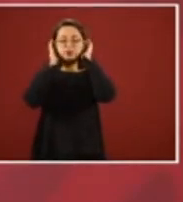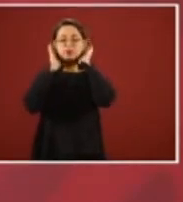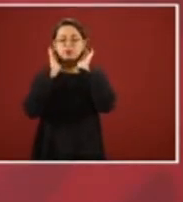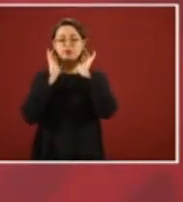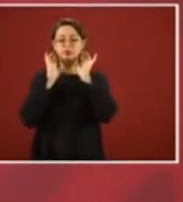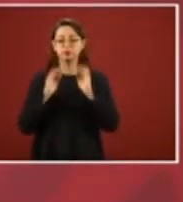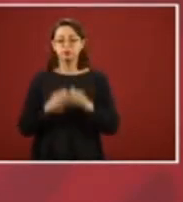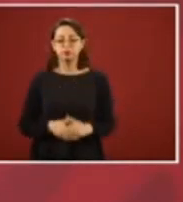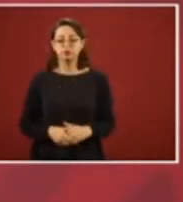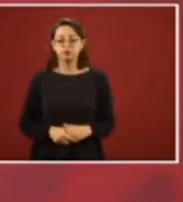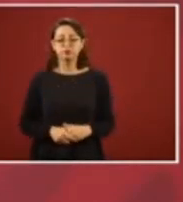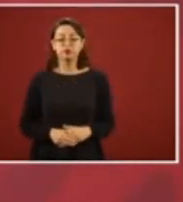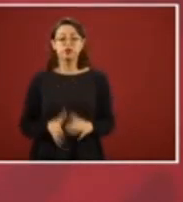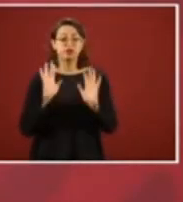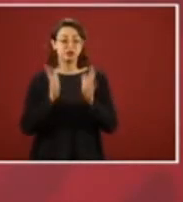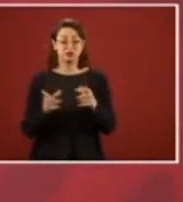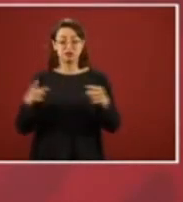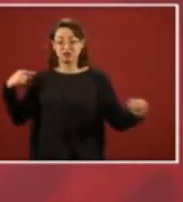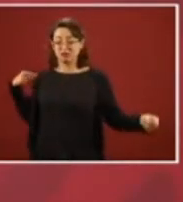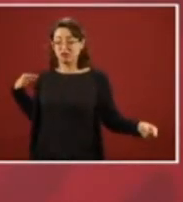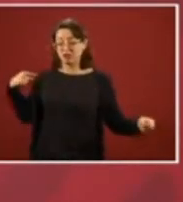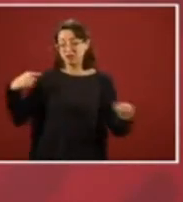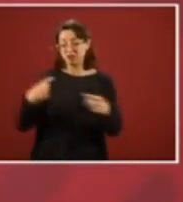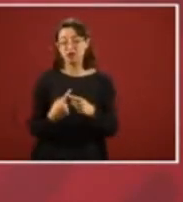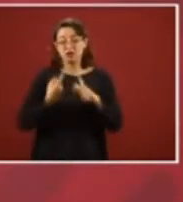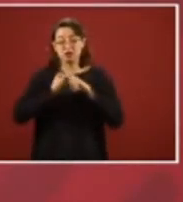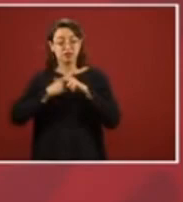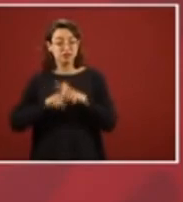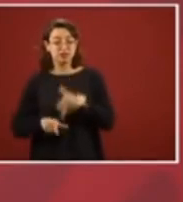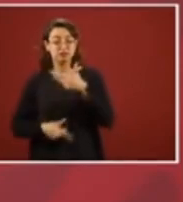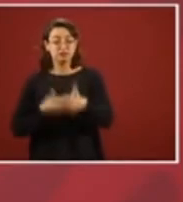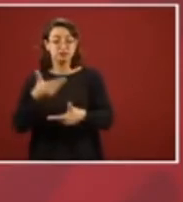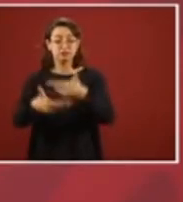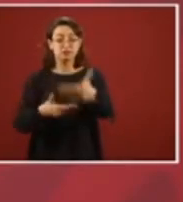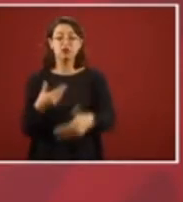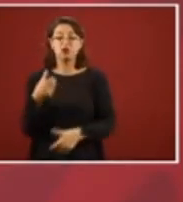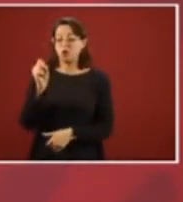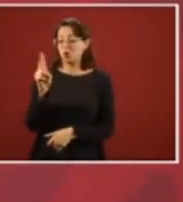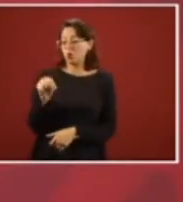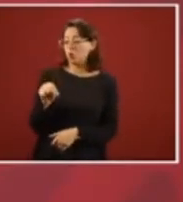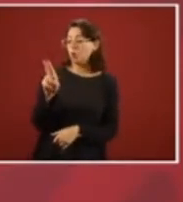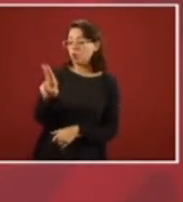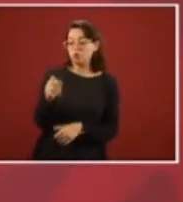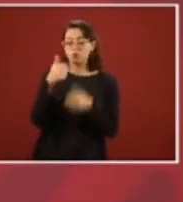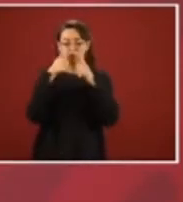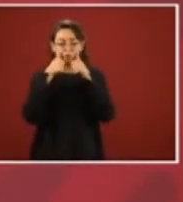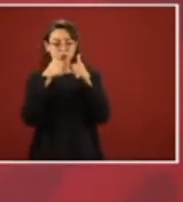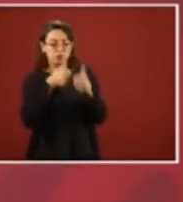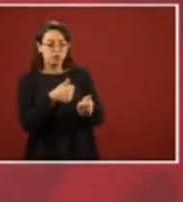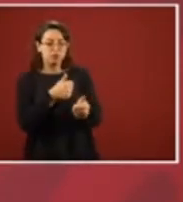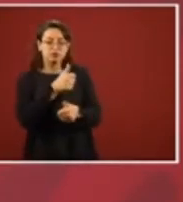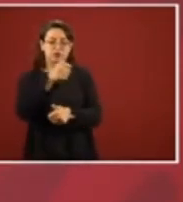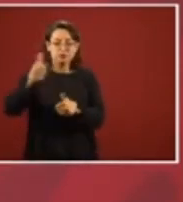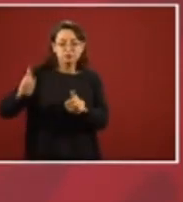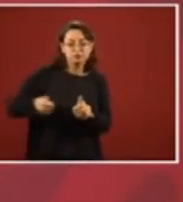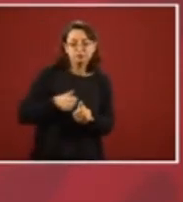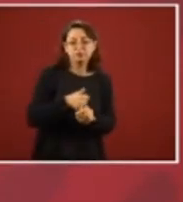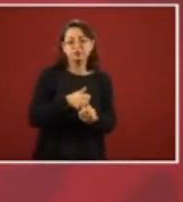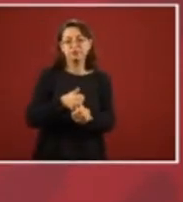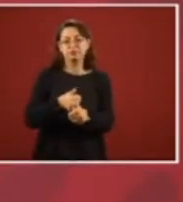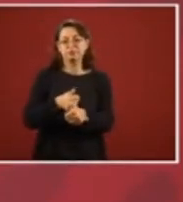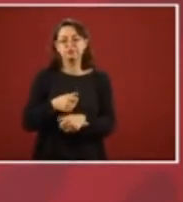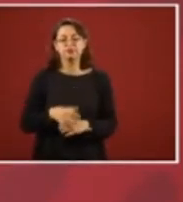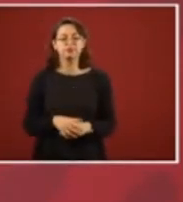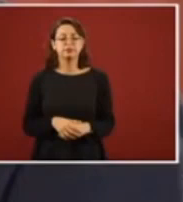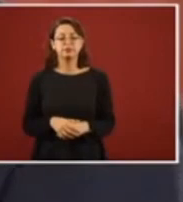And in all this process that was already initiated, we have been accompanied by the ONU,